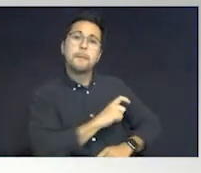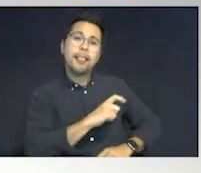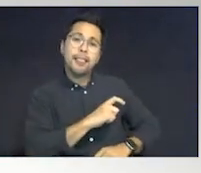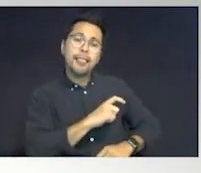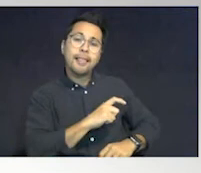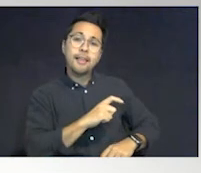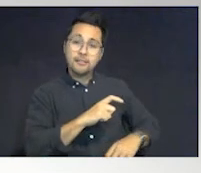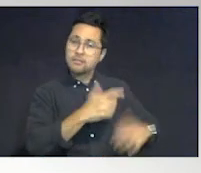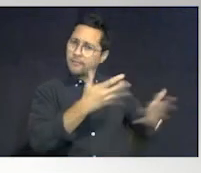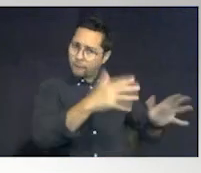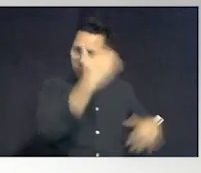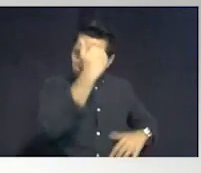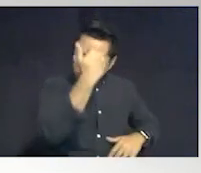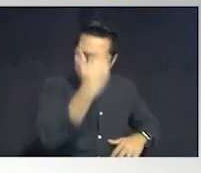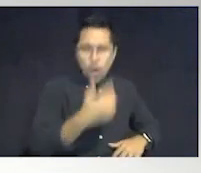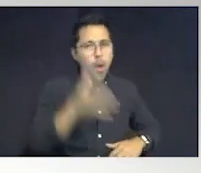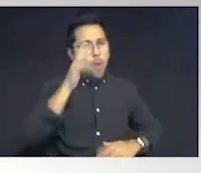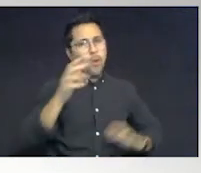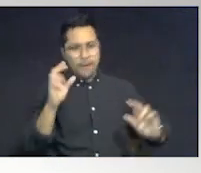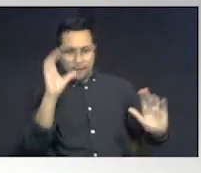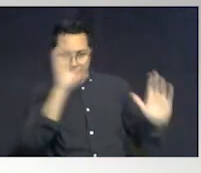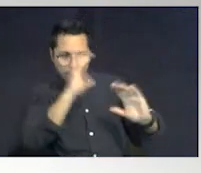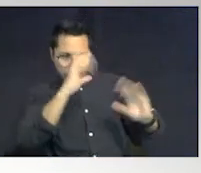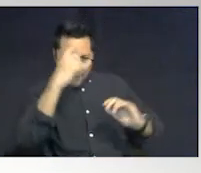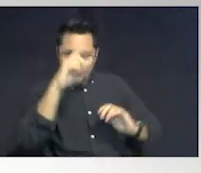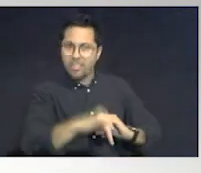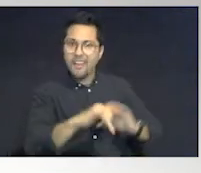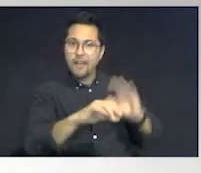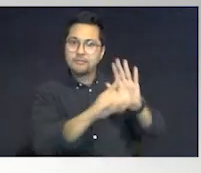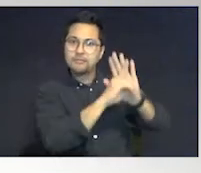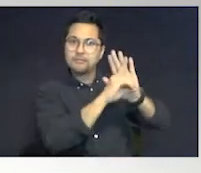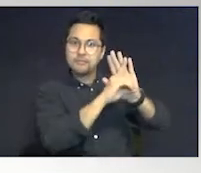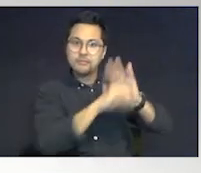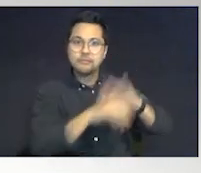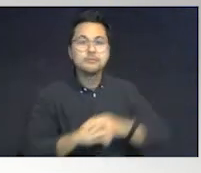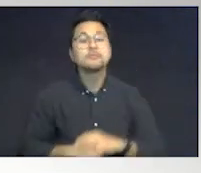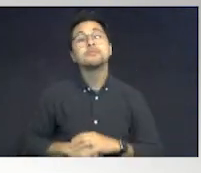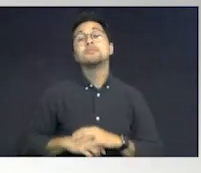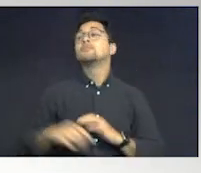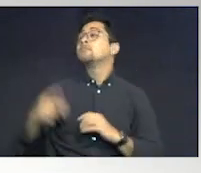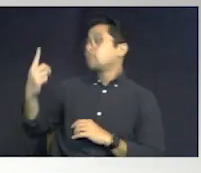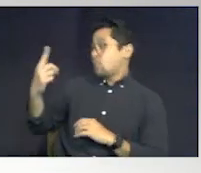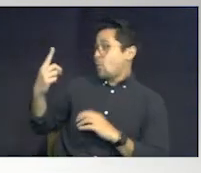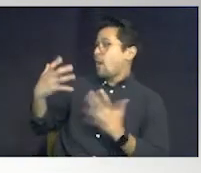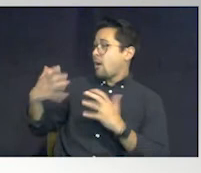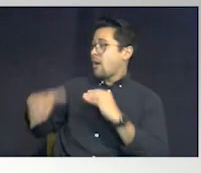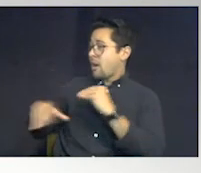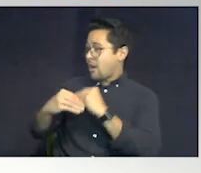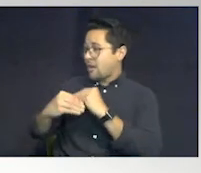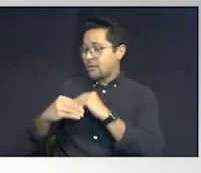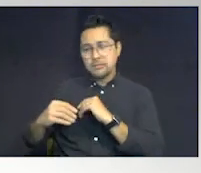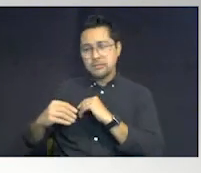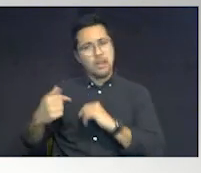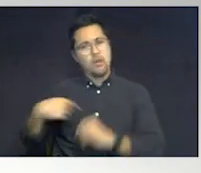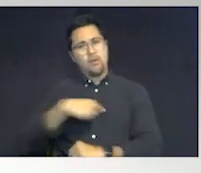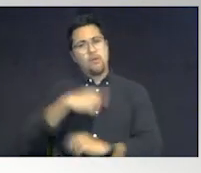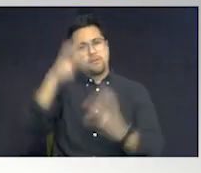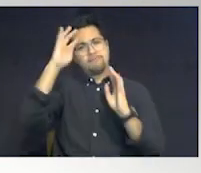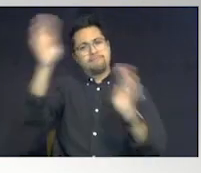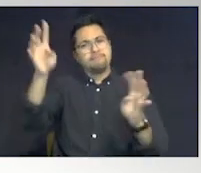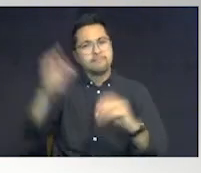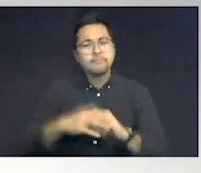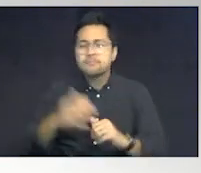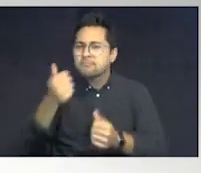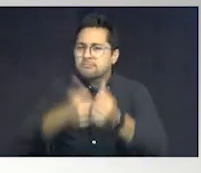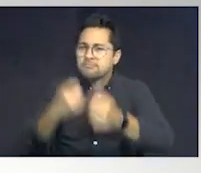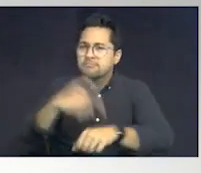do know it and will be looking for it. Okay. And one also thing that we came up with is